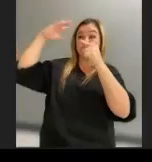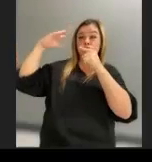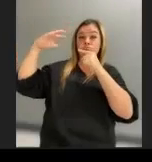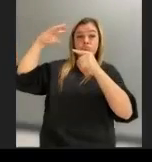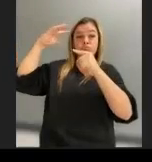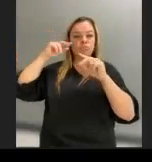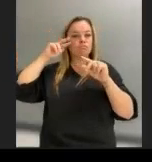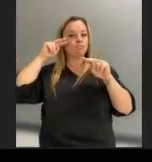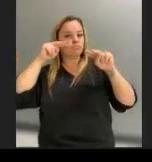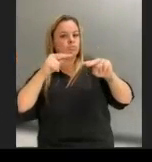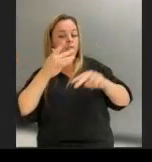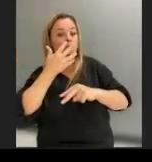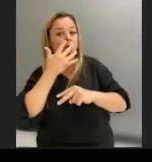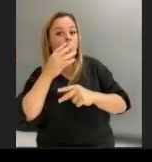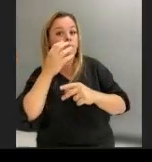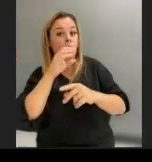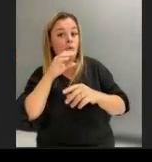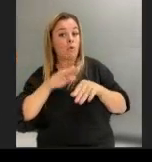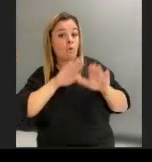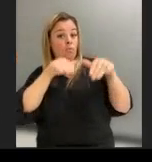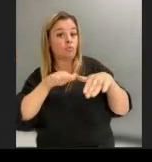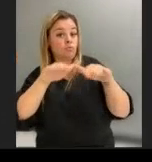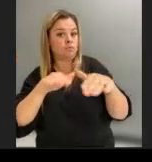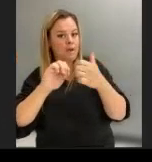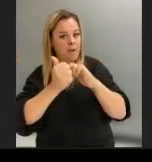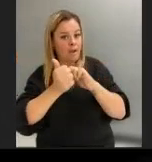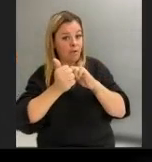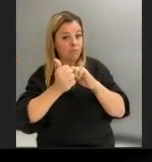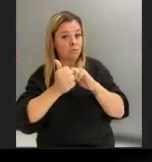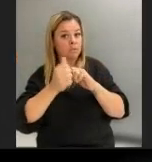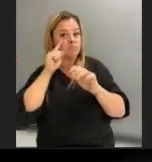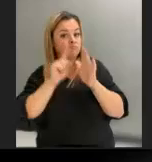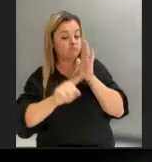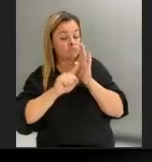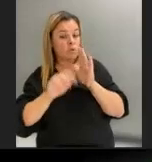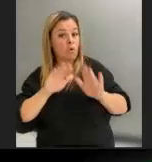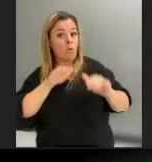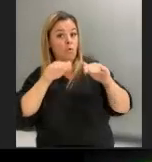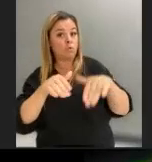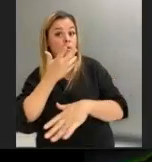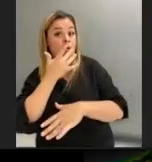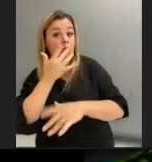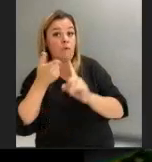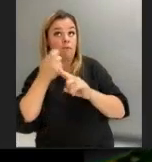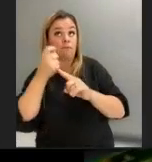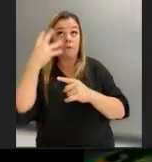color of the oceans. By detecting ocean color from space, satellites monitor the abundance